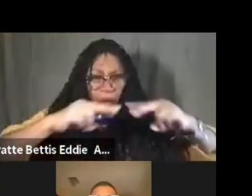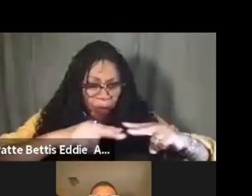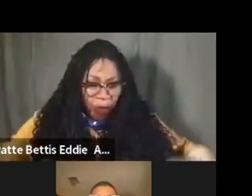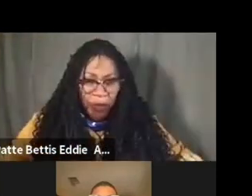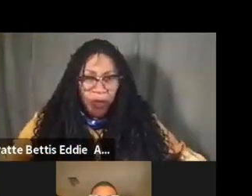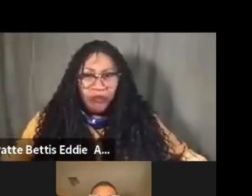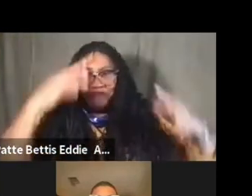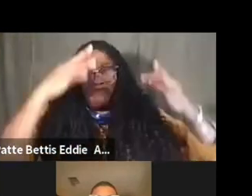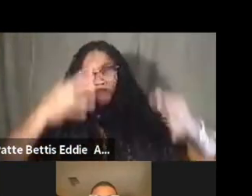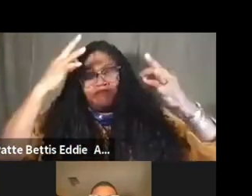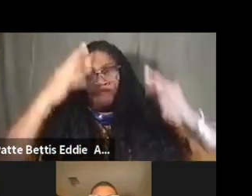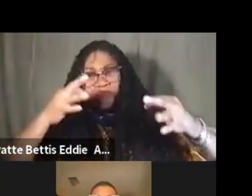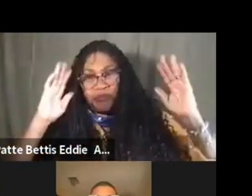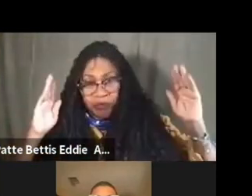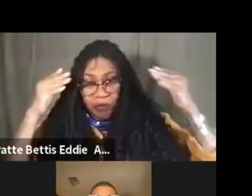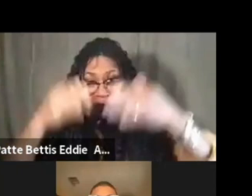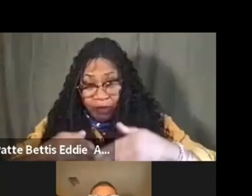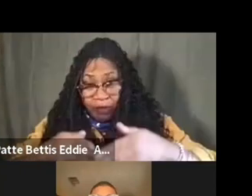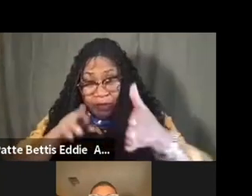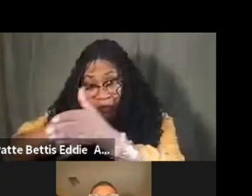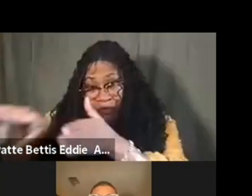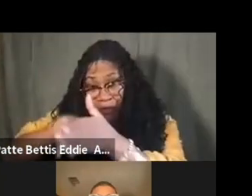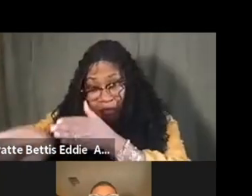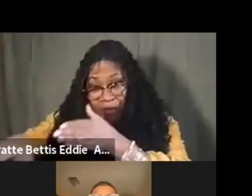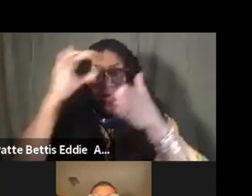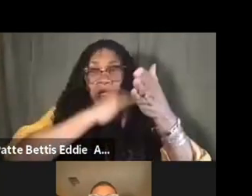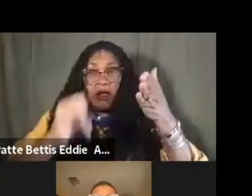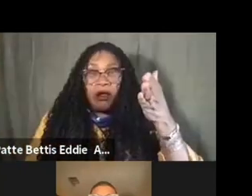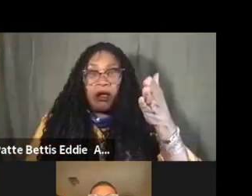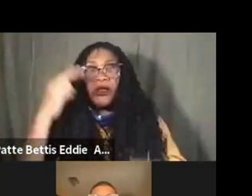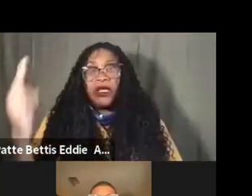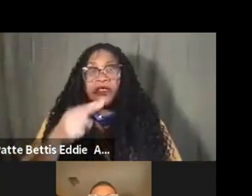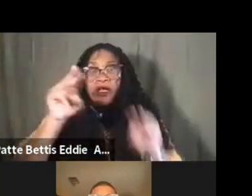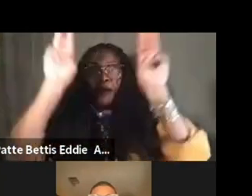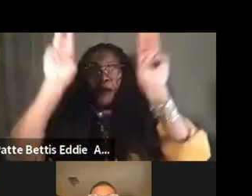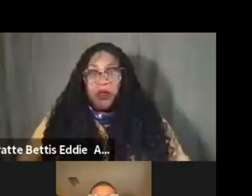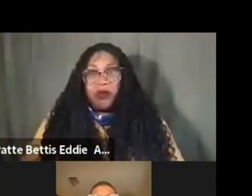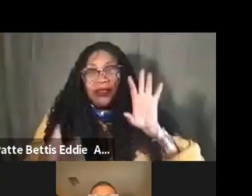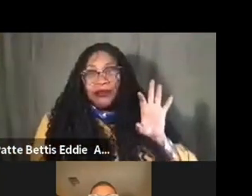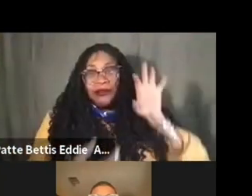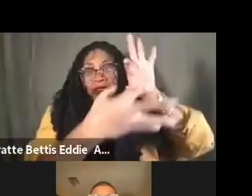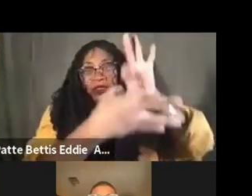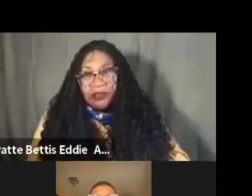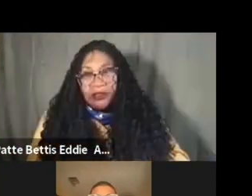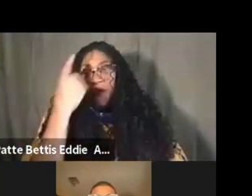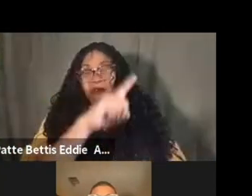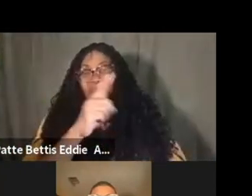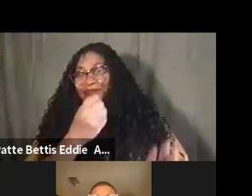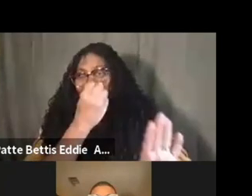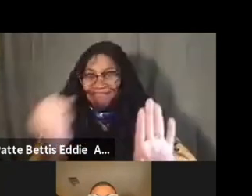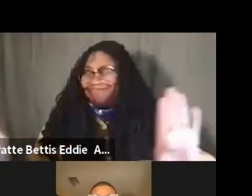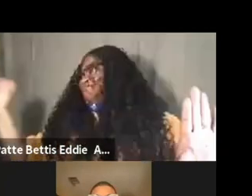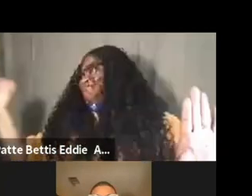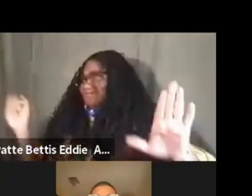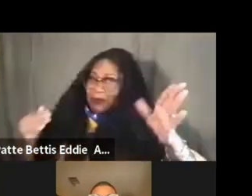interdisciplinary work demonstrates how traditional art history and museum practice work specifically to uphold white supremacy and